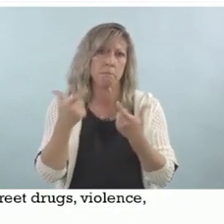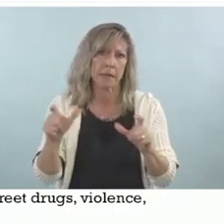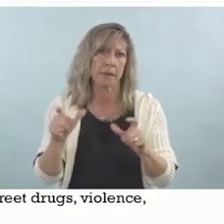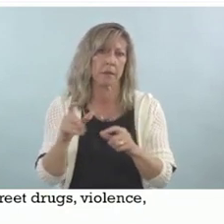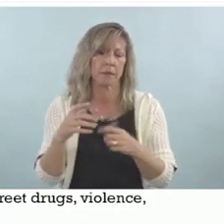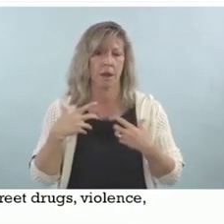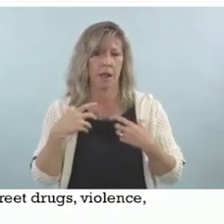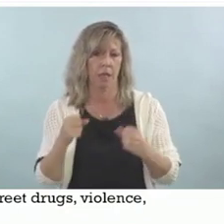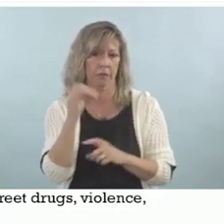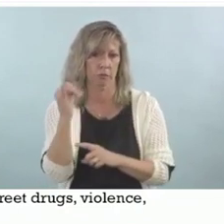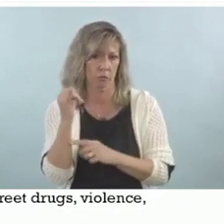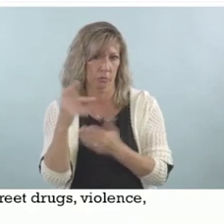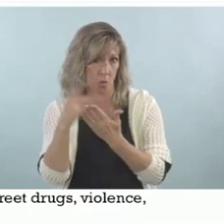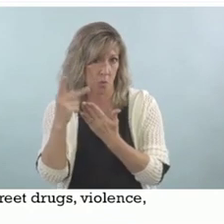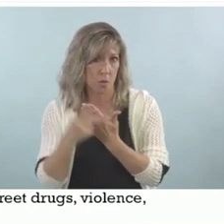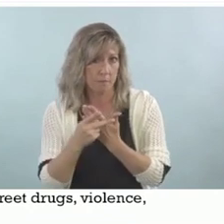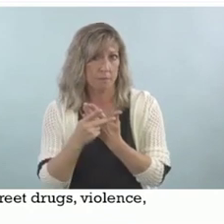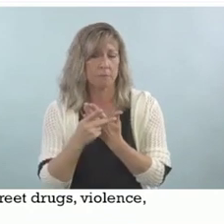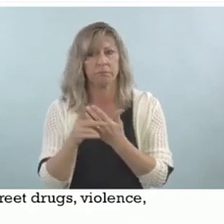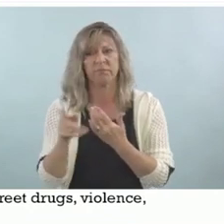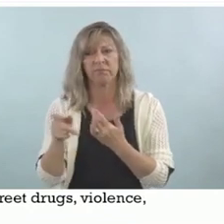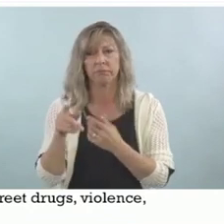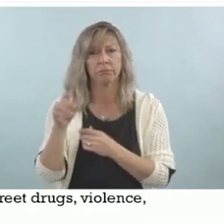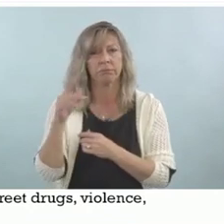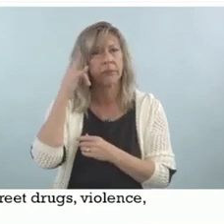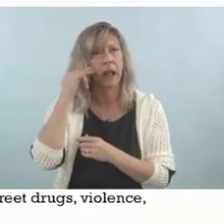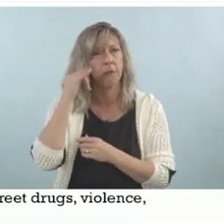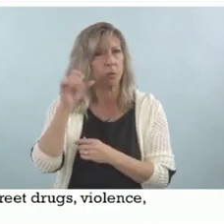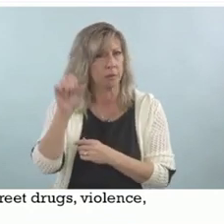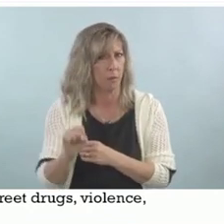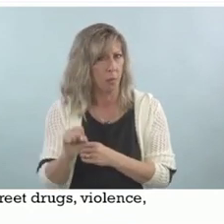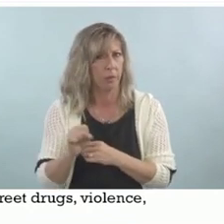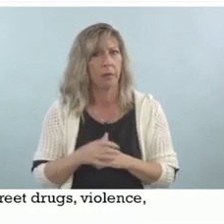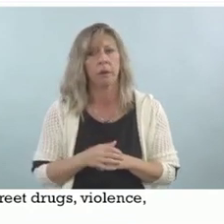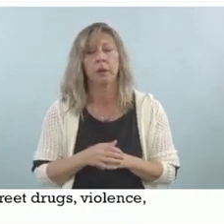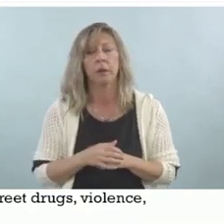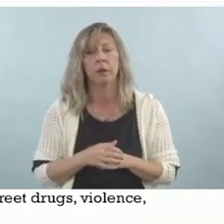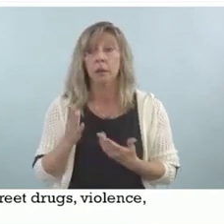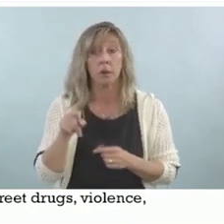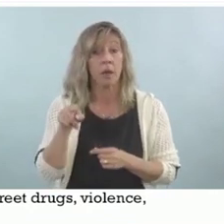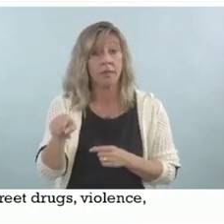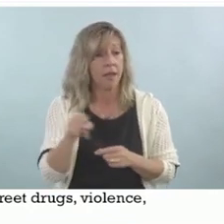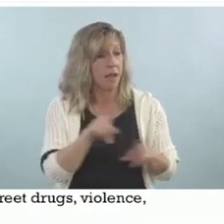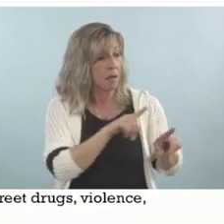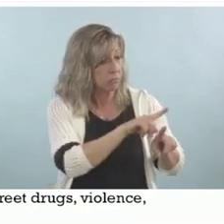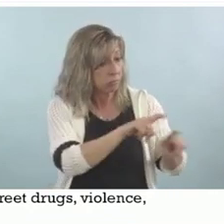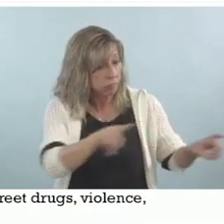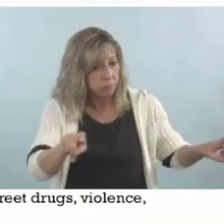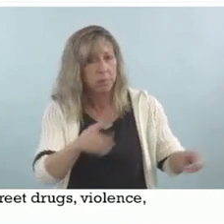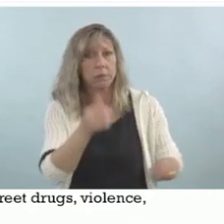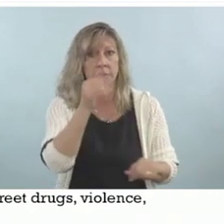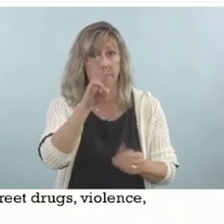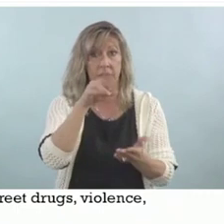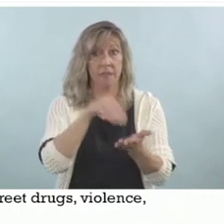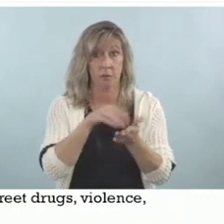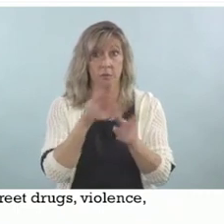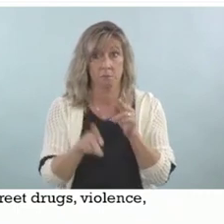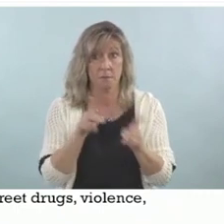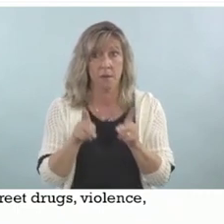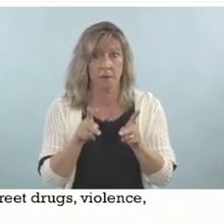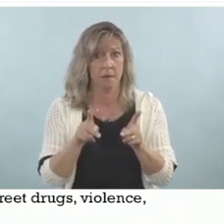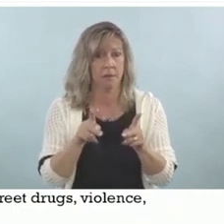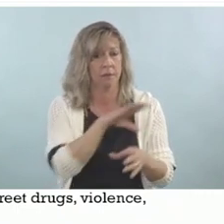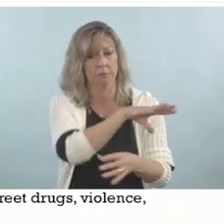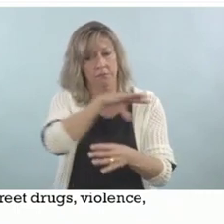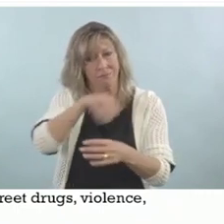And so they had 17,000 people in their program that were participating in this study. If you think about that